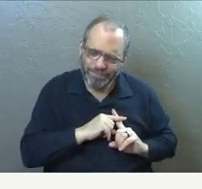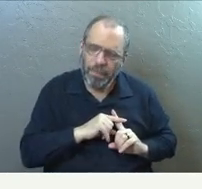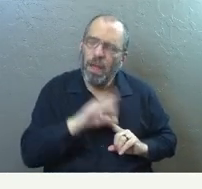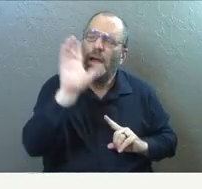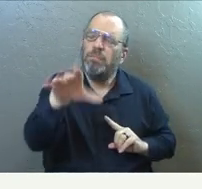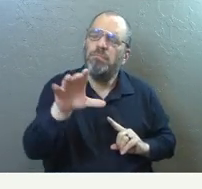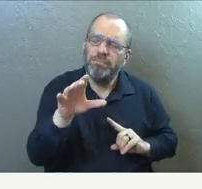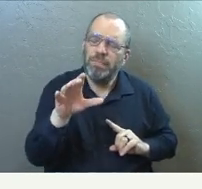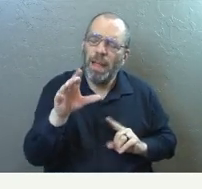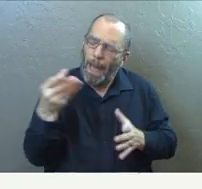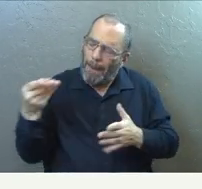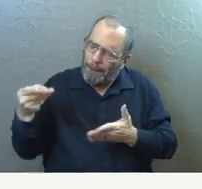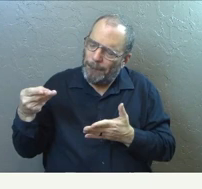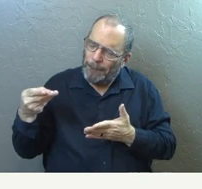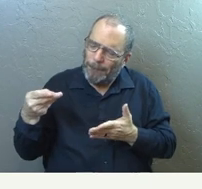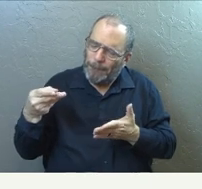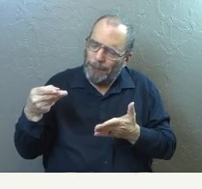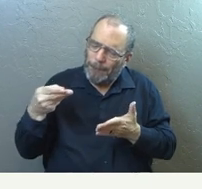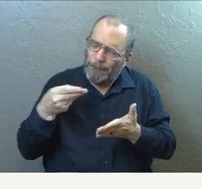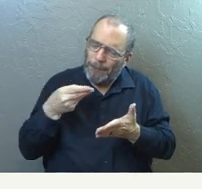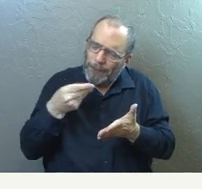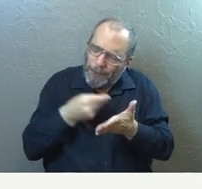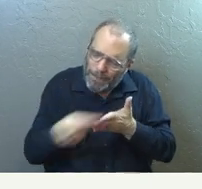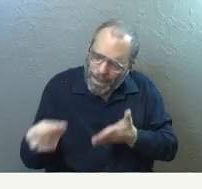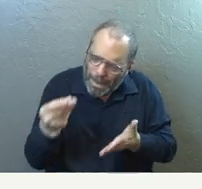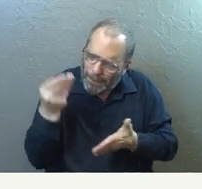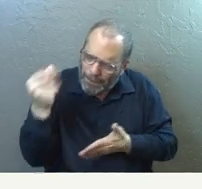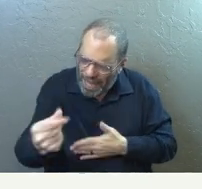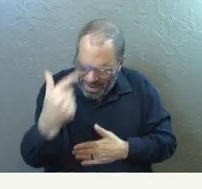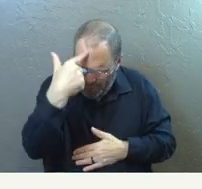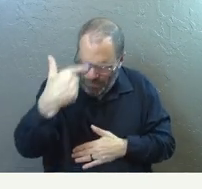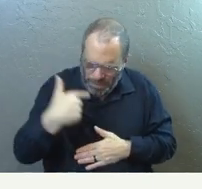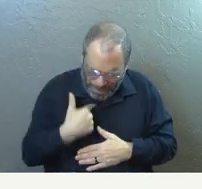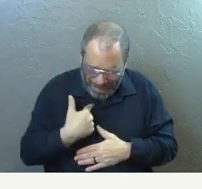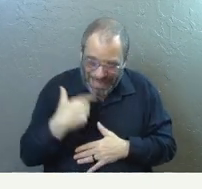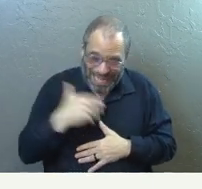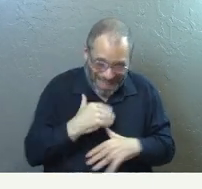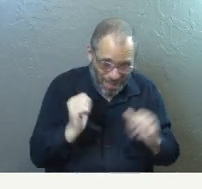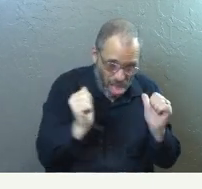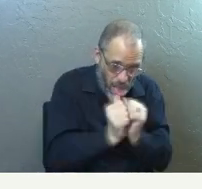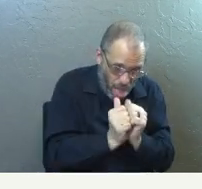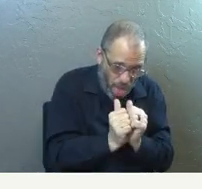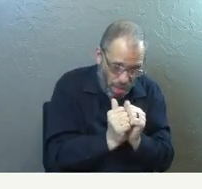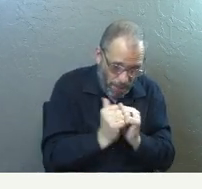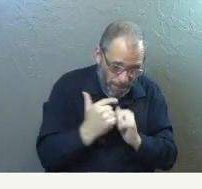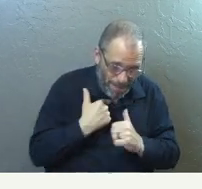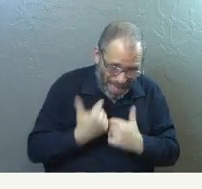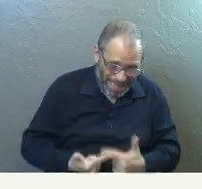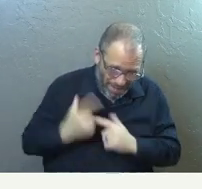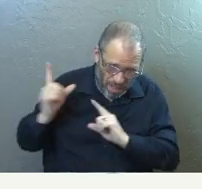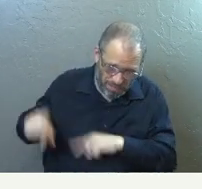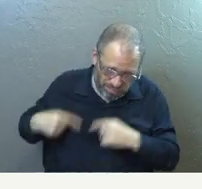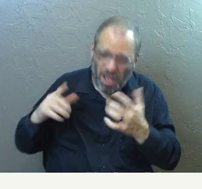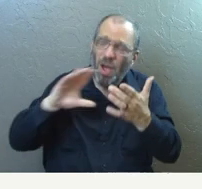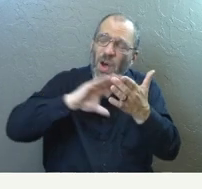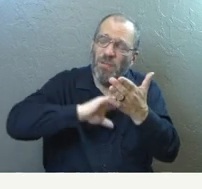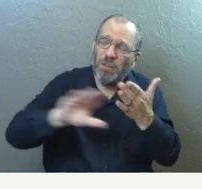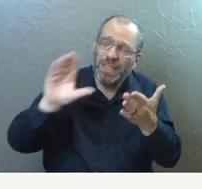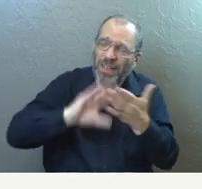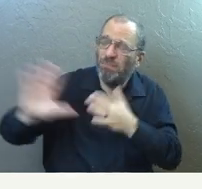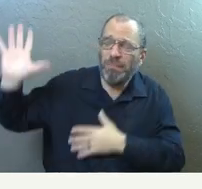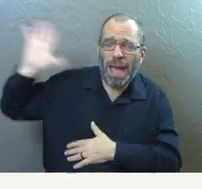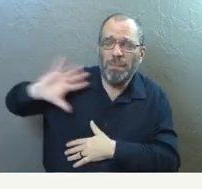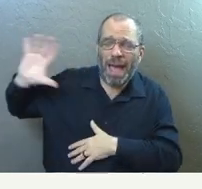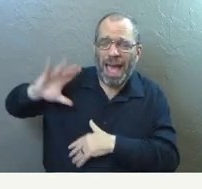Would you ransom me from this kidnap I've been in all my life? Would you forgive my